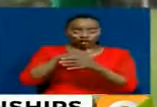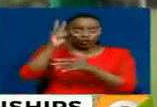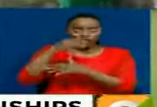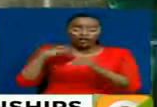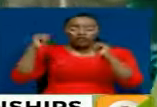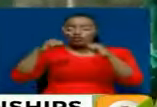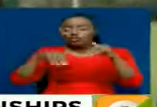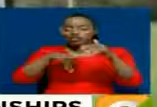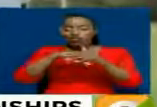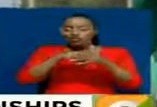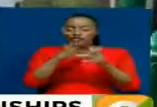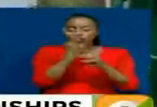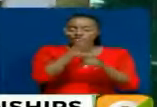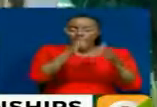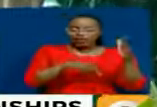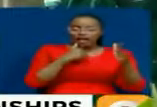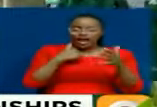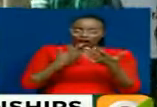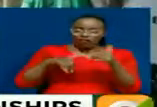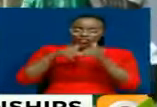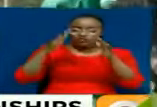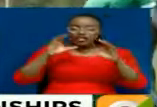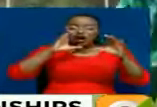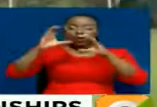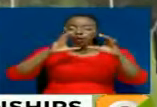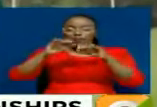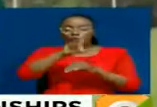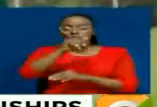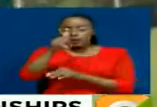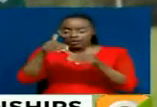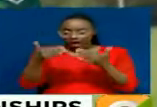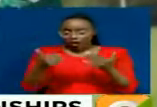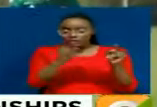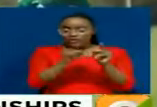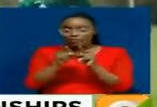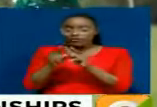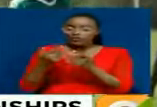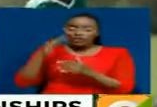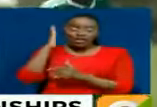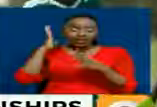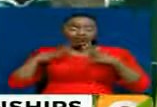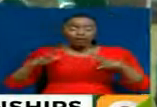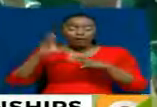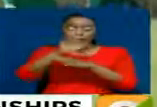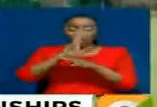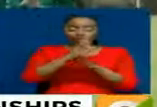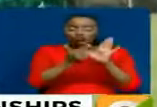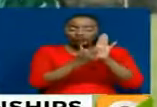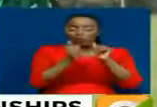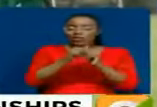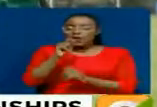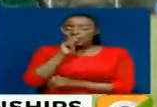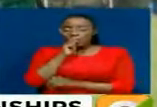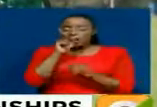conventional football, with the only difference being how the footballers communicate with each other. Due to their hearing impairment, they use signals with the